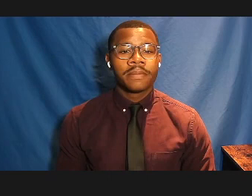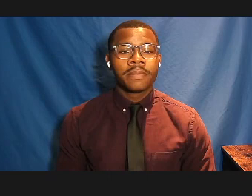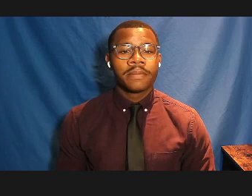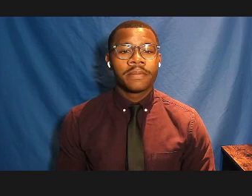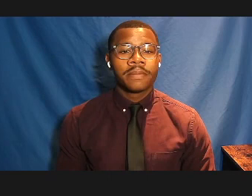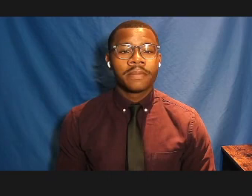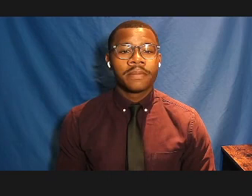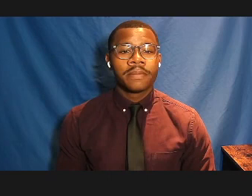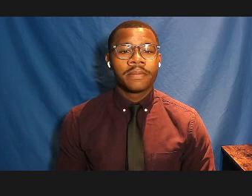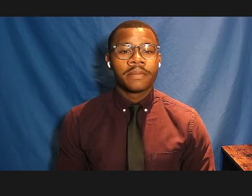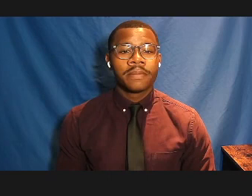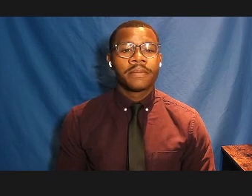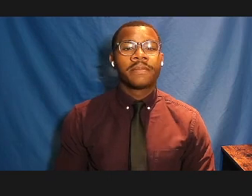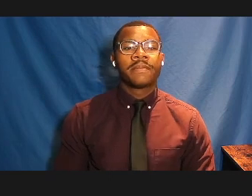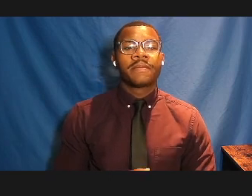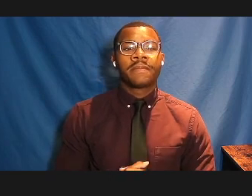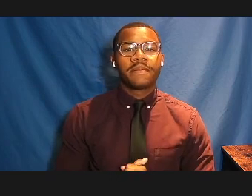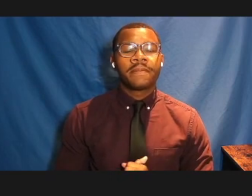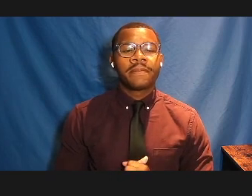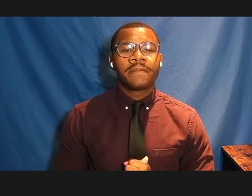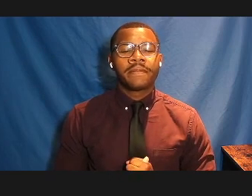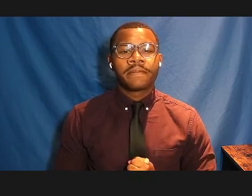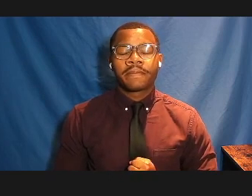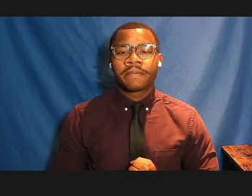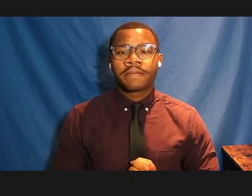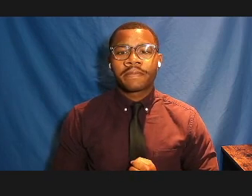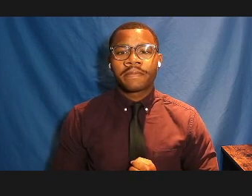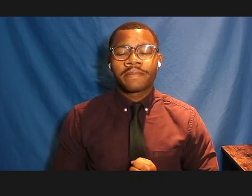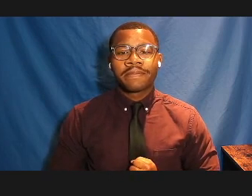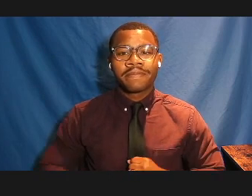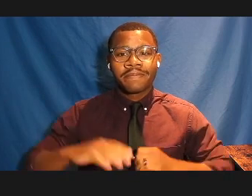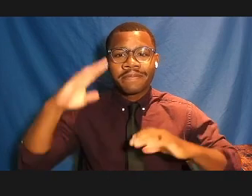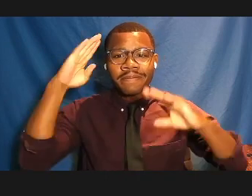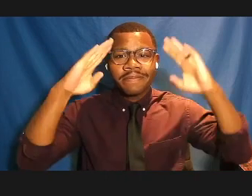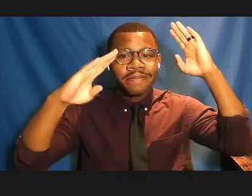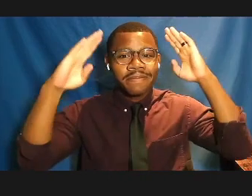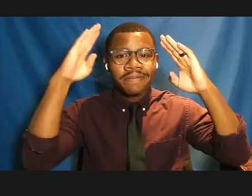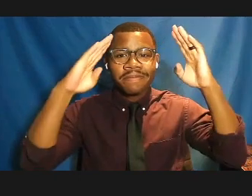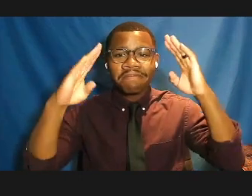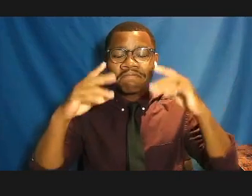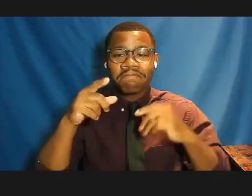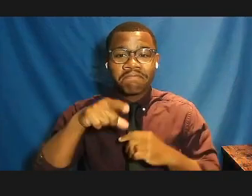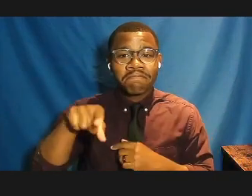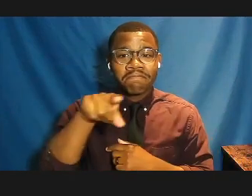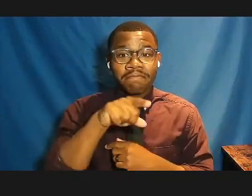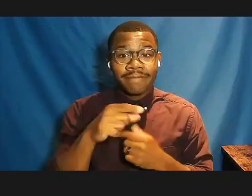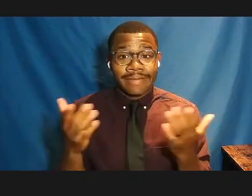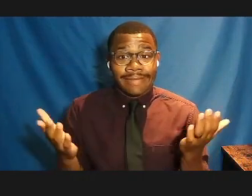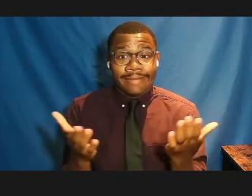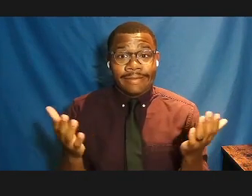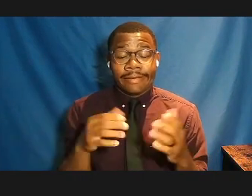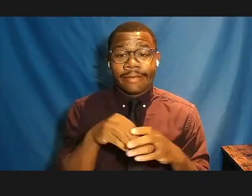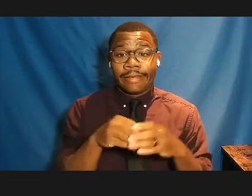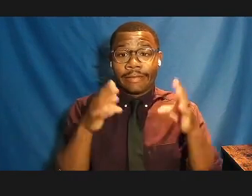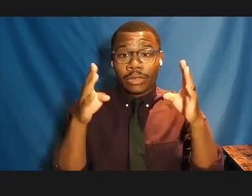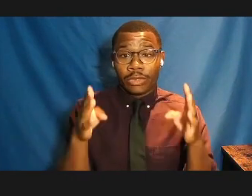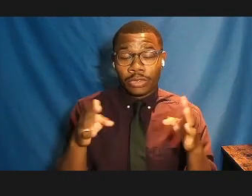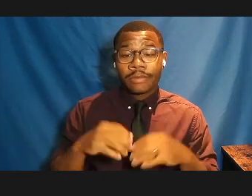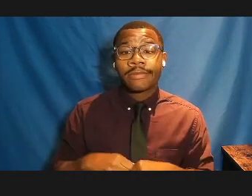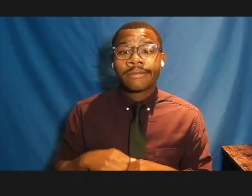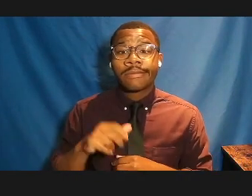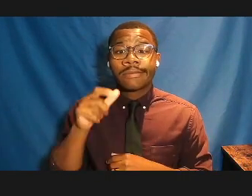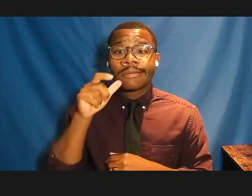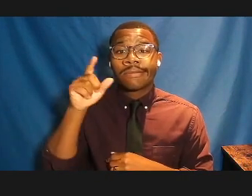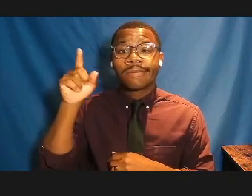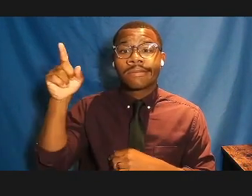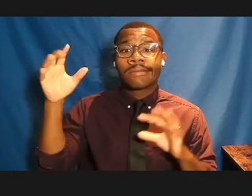Amazing. So hello to everyone in this room, and hello to everyone tuning in on HowlRoundTV. I want to start